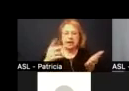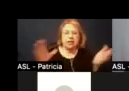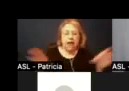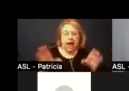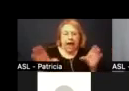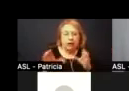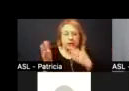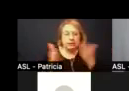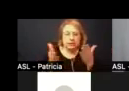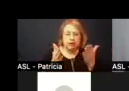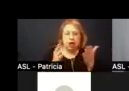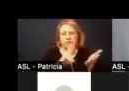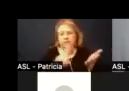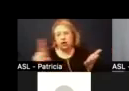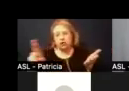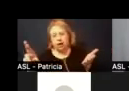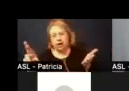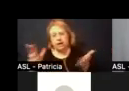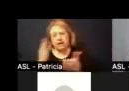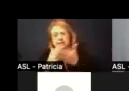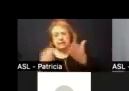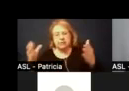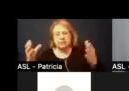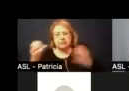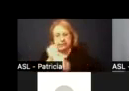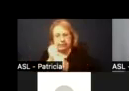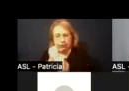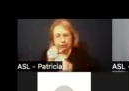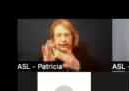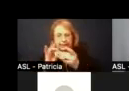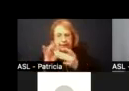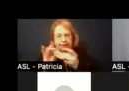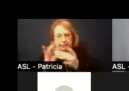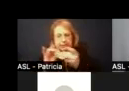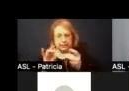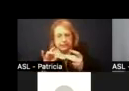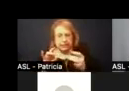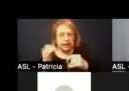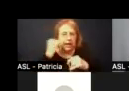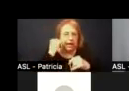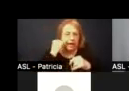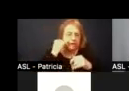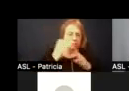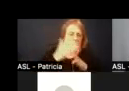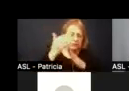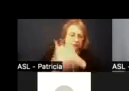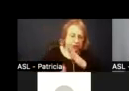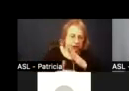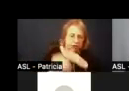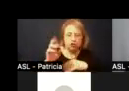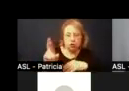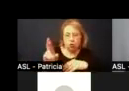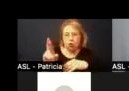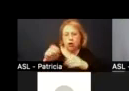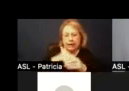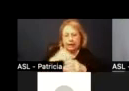actually on the far right some summary statements about um you know whether an activity was finished or whether it was in